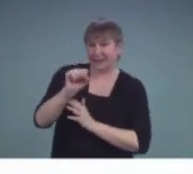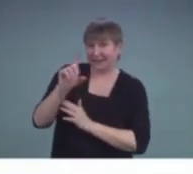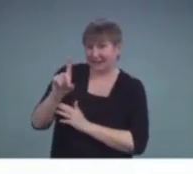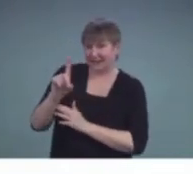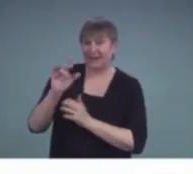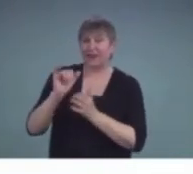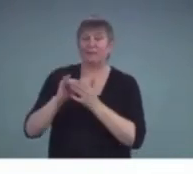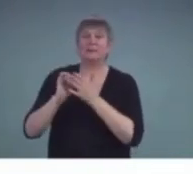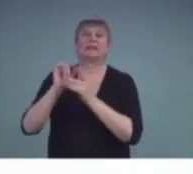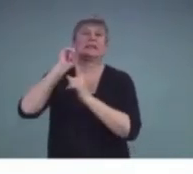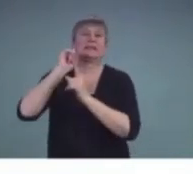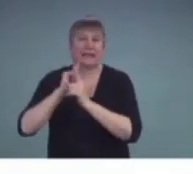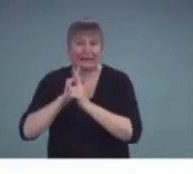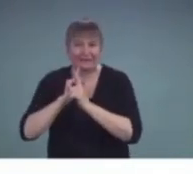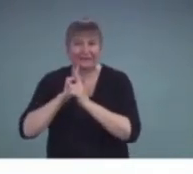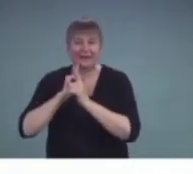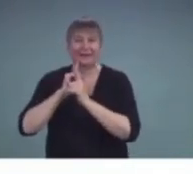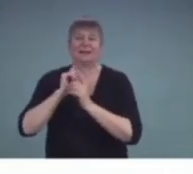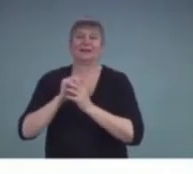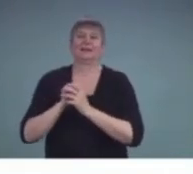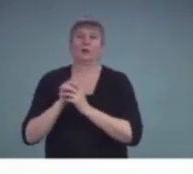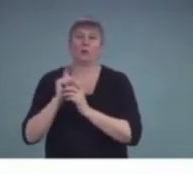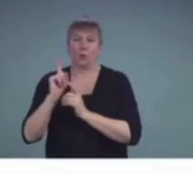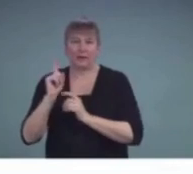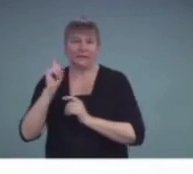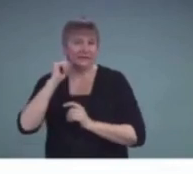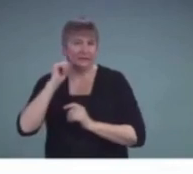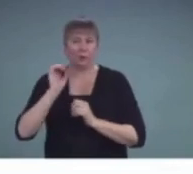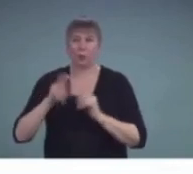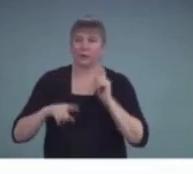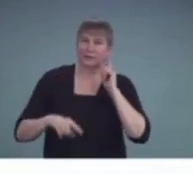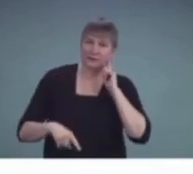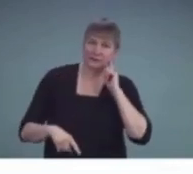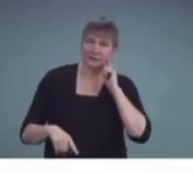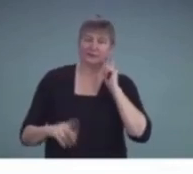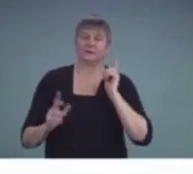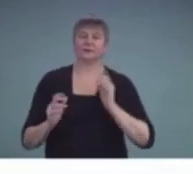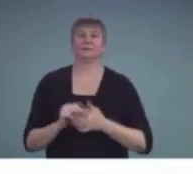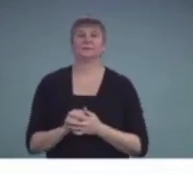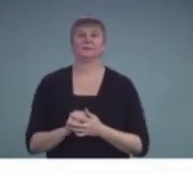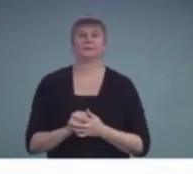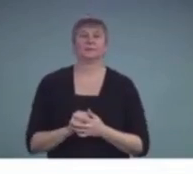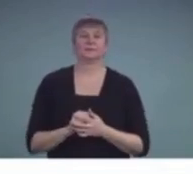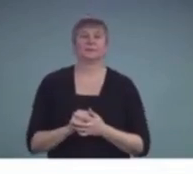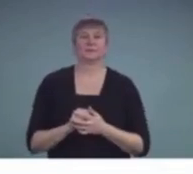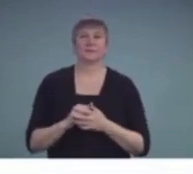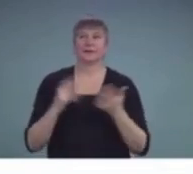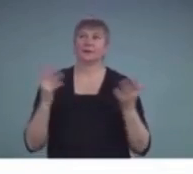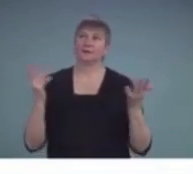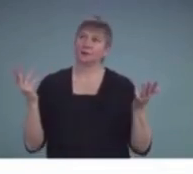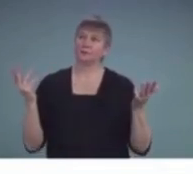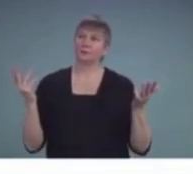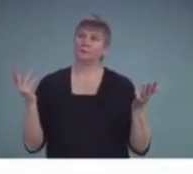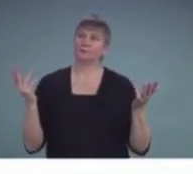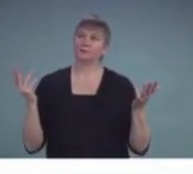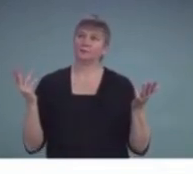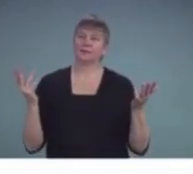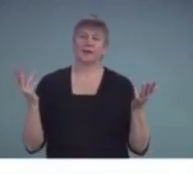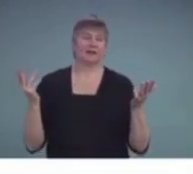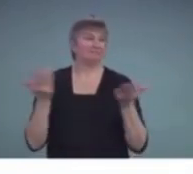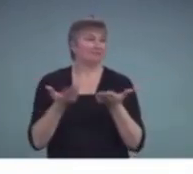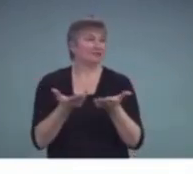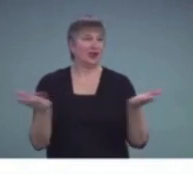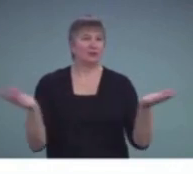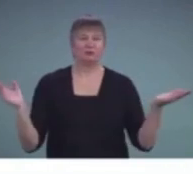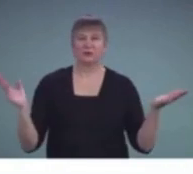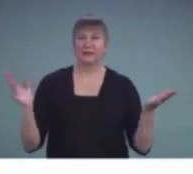ear. So I think that generally hearing loss is invisible. We know that, but